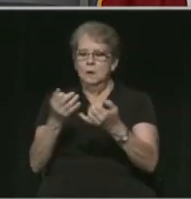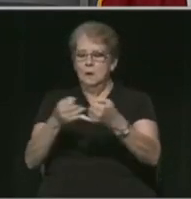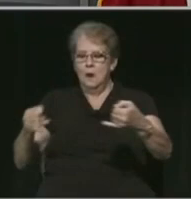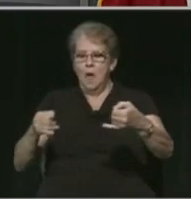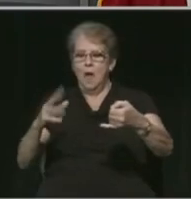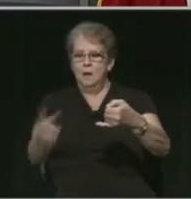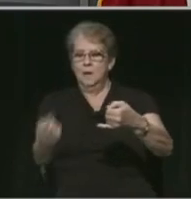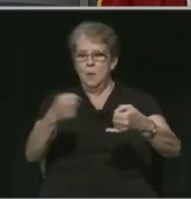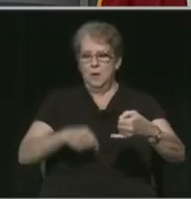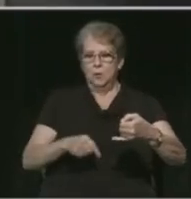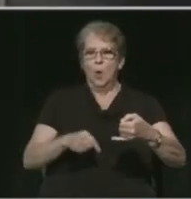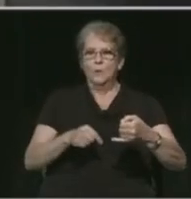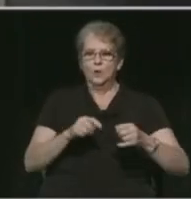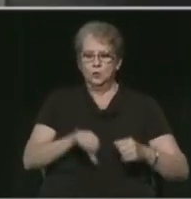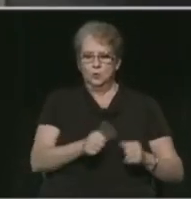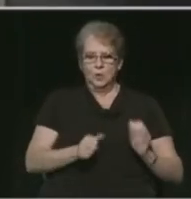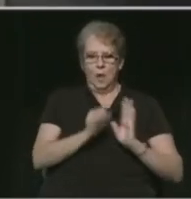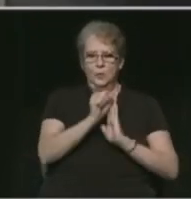lines and someone coming.